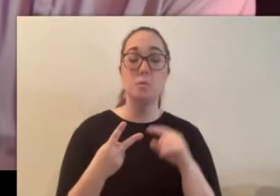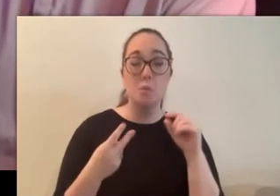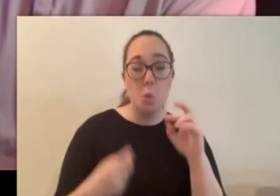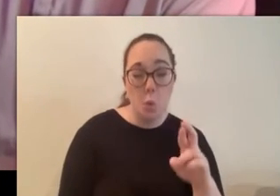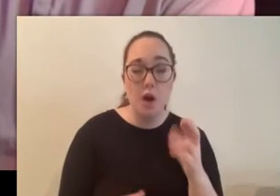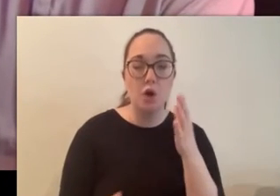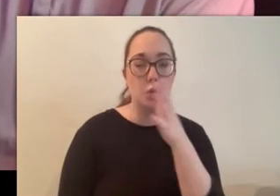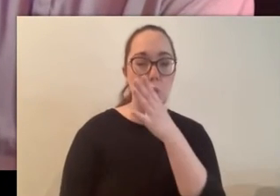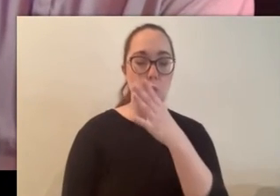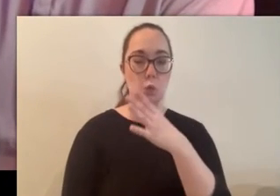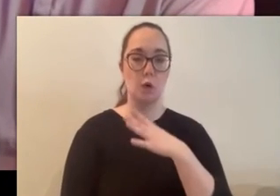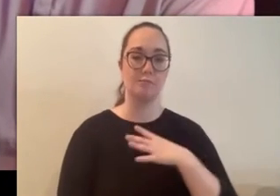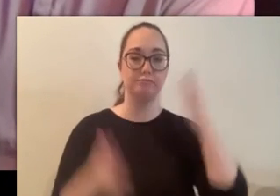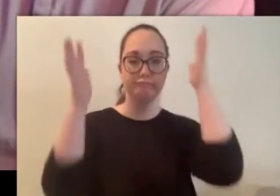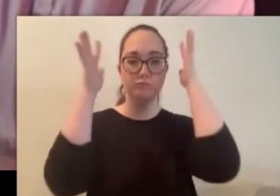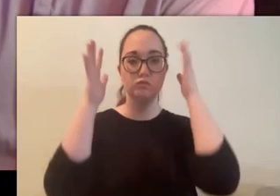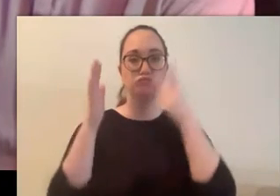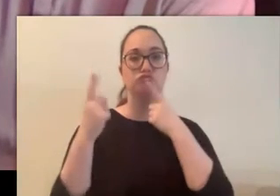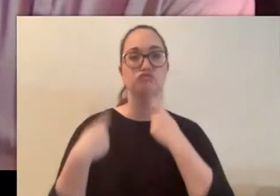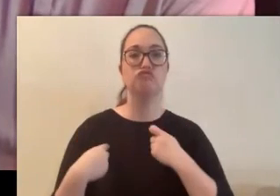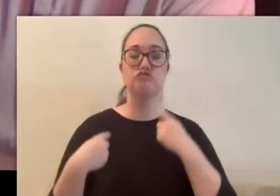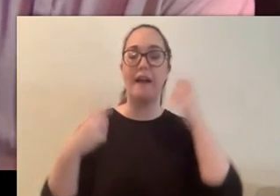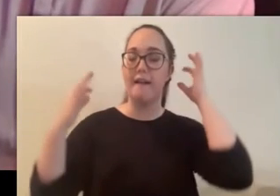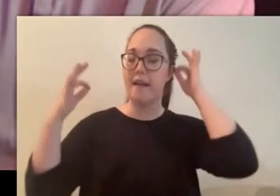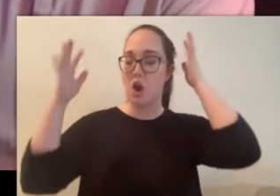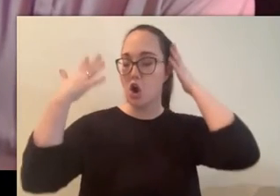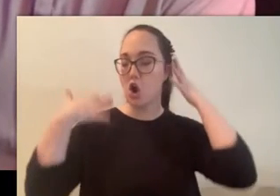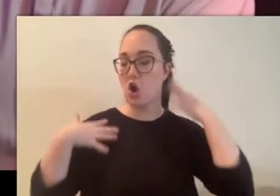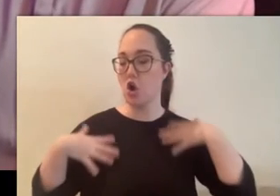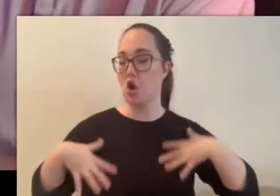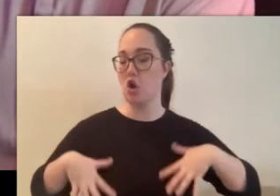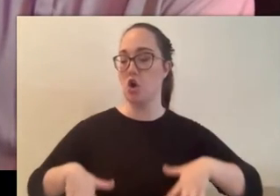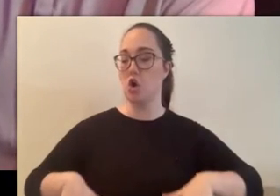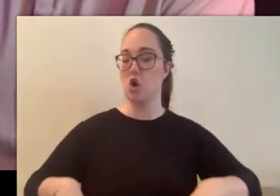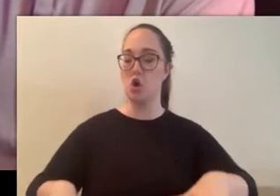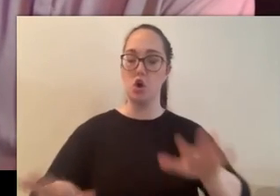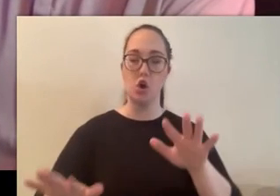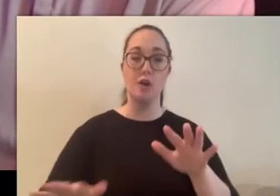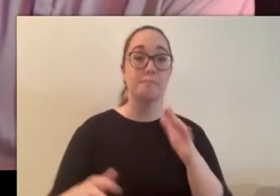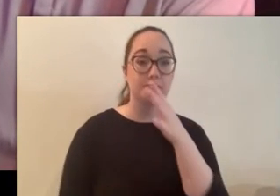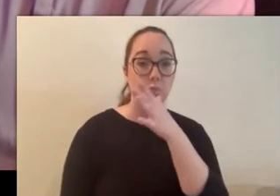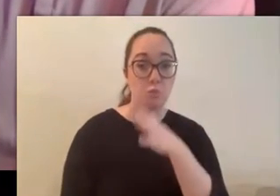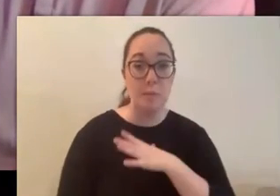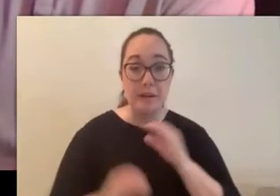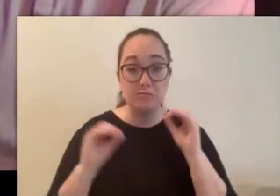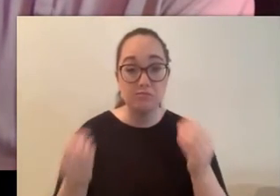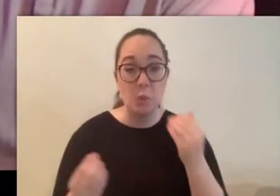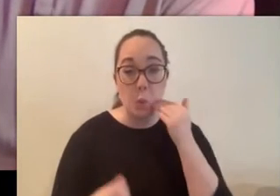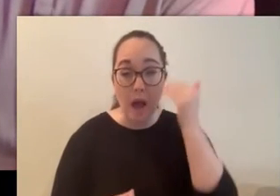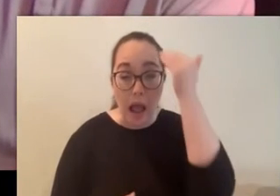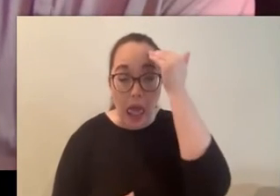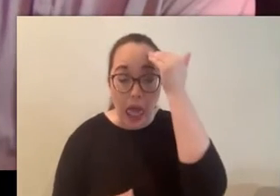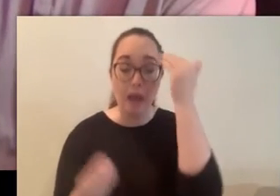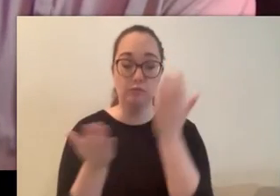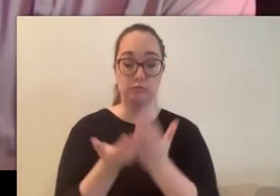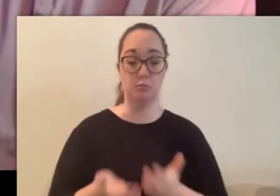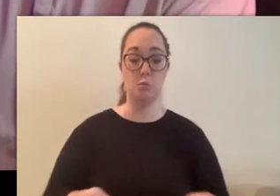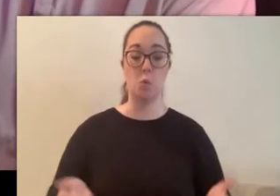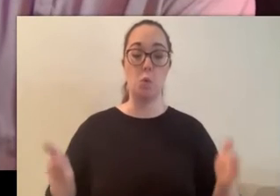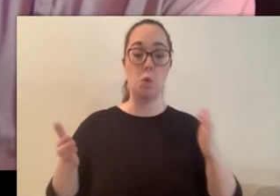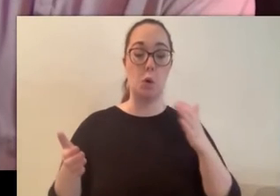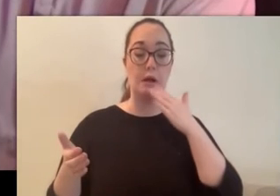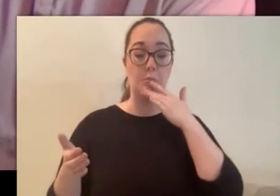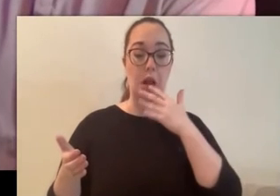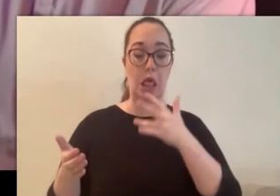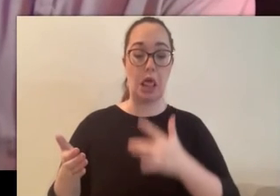a woman with a long silver dress and silver hair a headless woman carrying a bowl of blood that